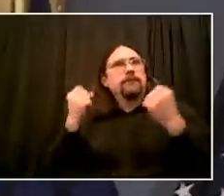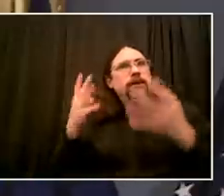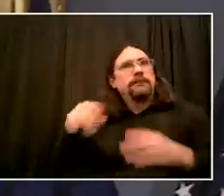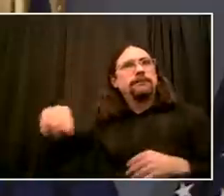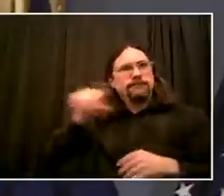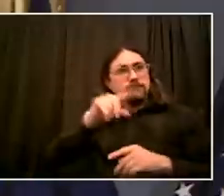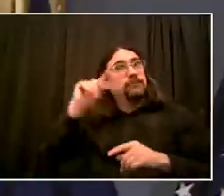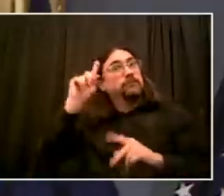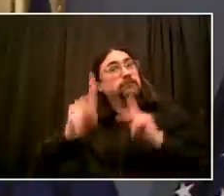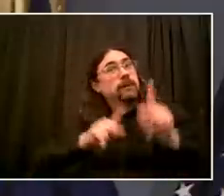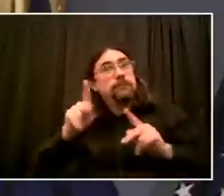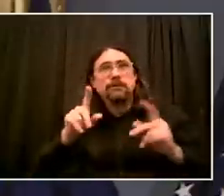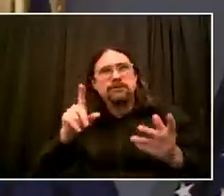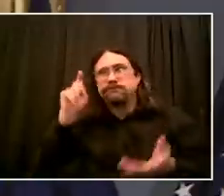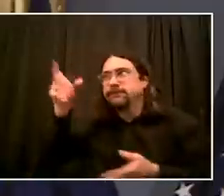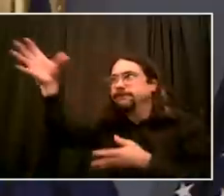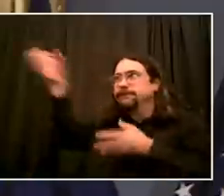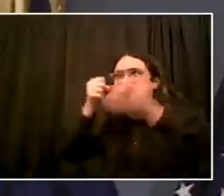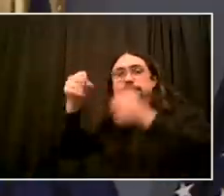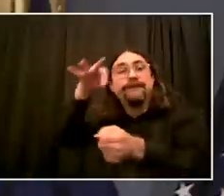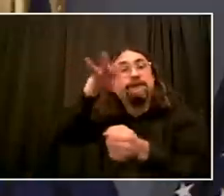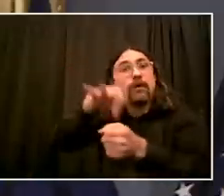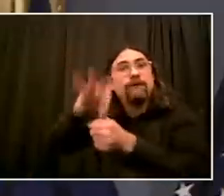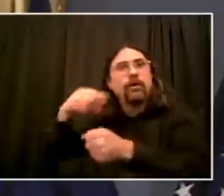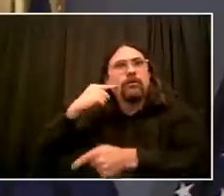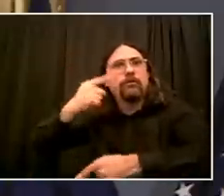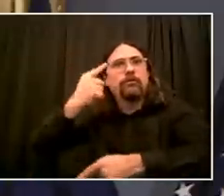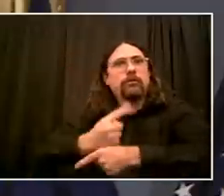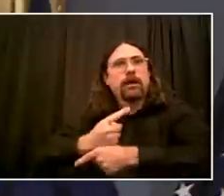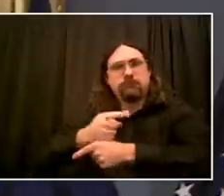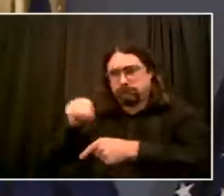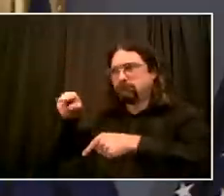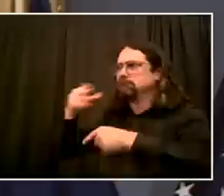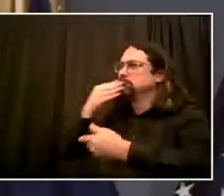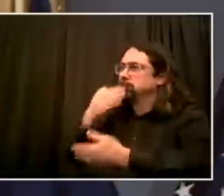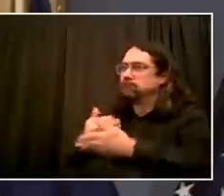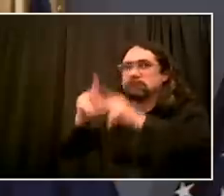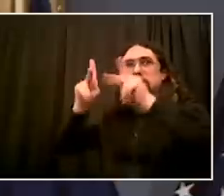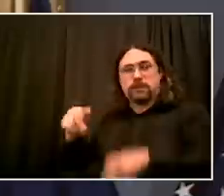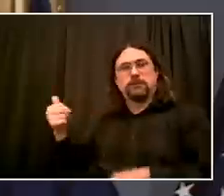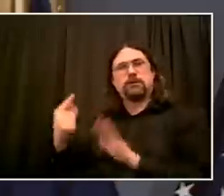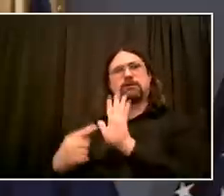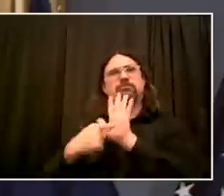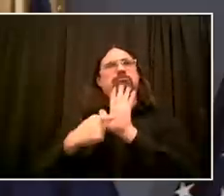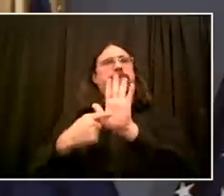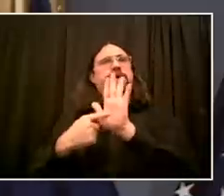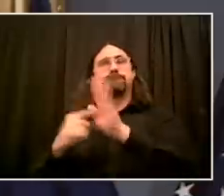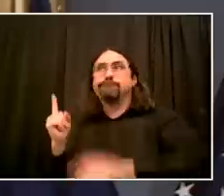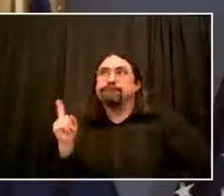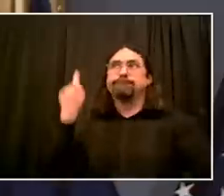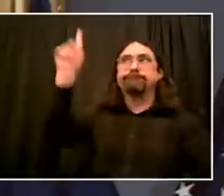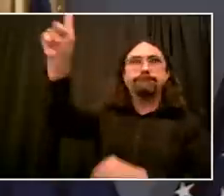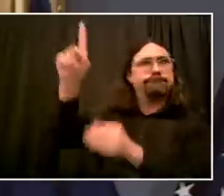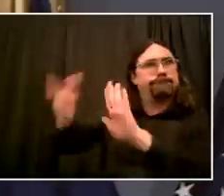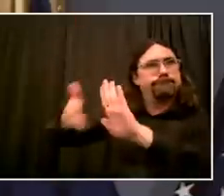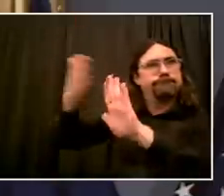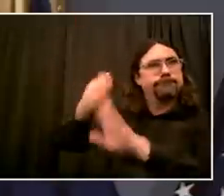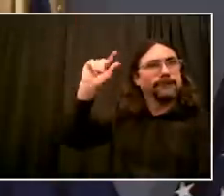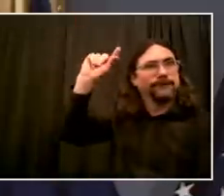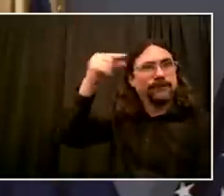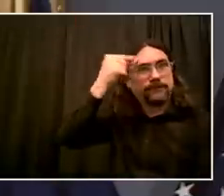inappropriately and in a way that's counterproductive. And I'll tell you, in the last few days, we have seen some